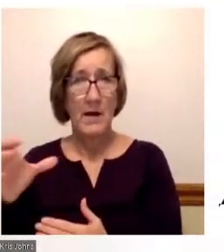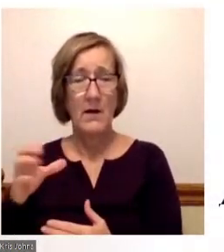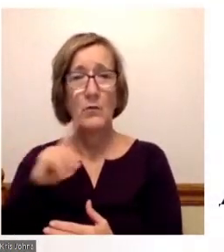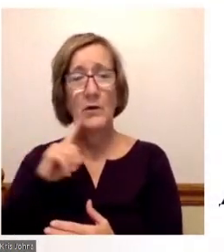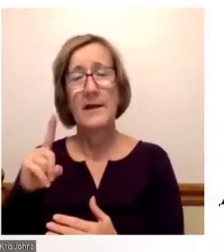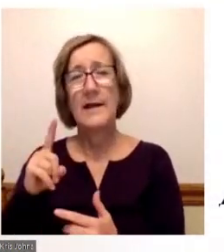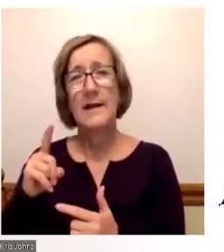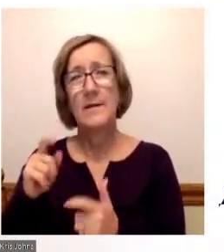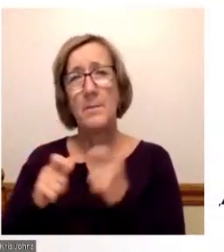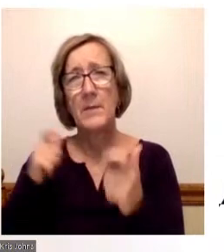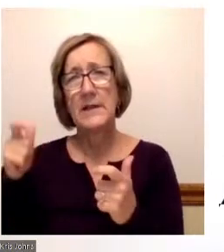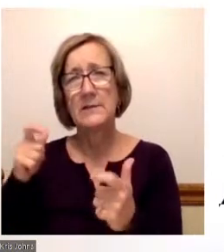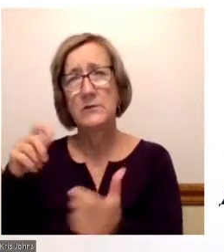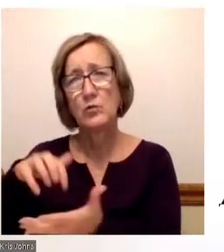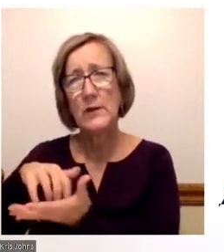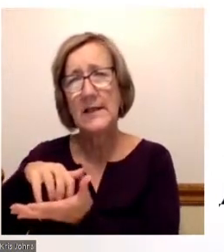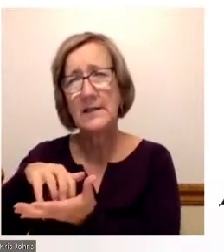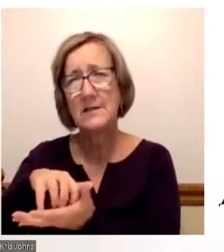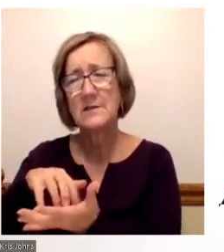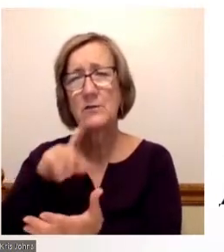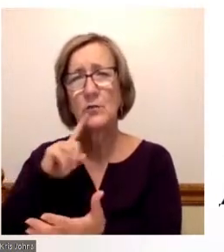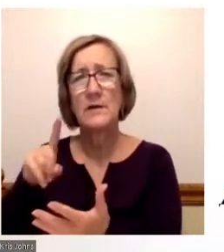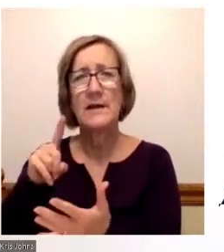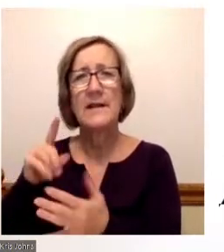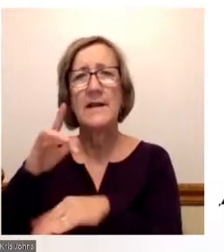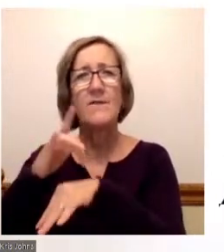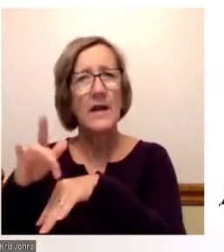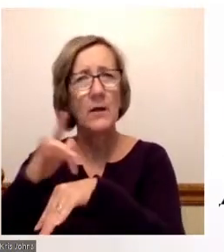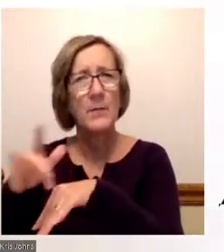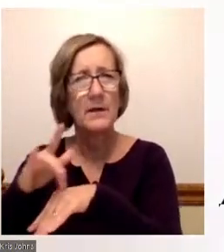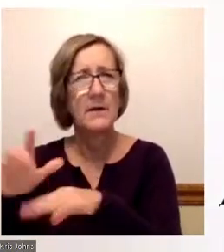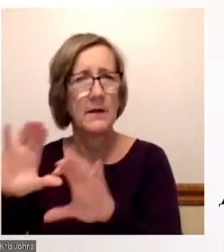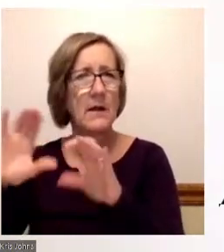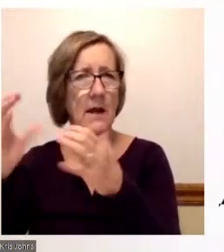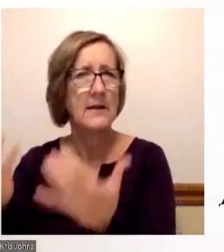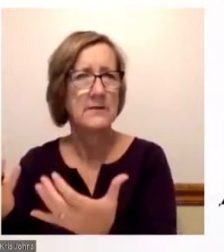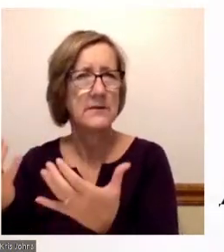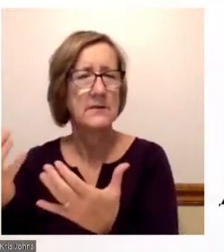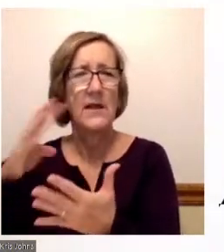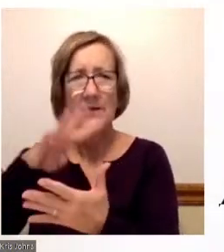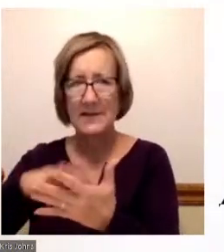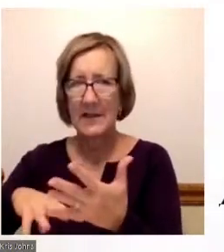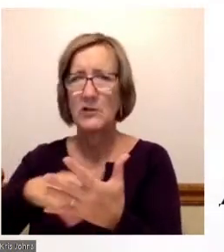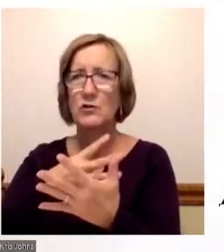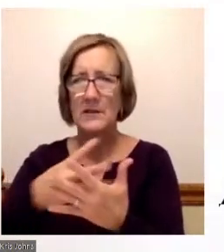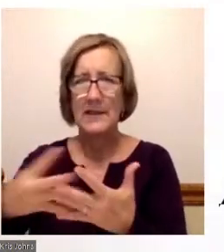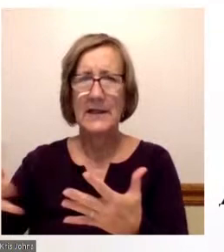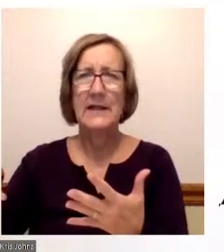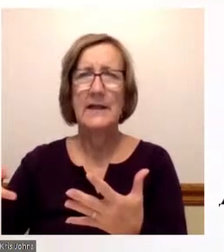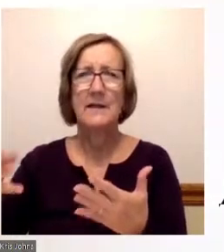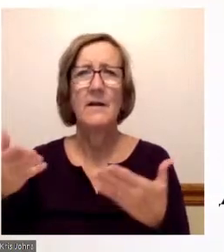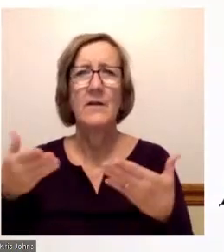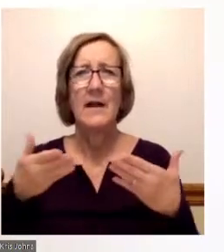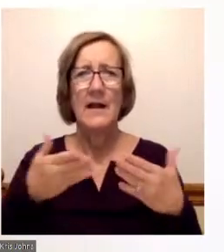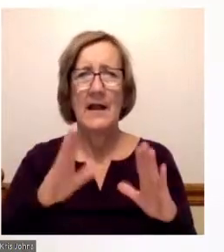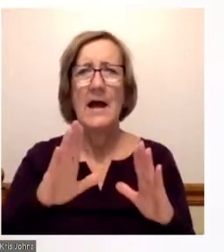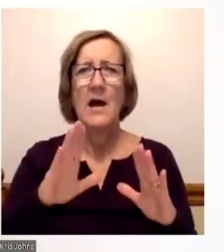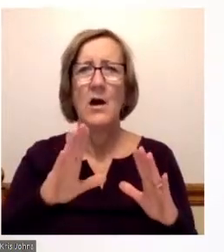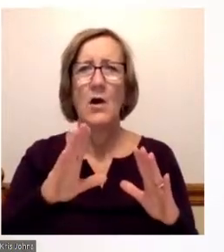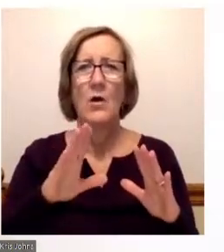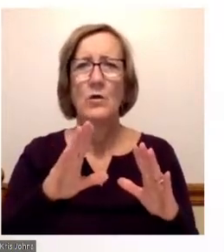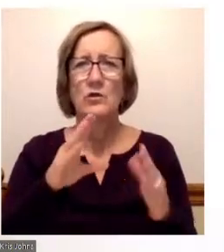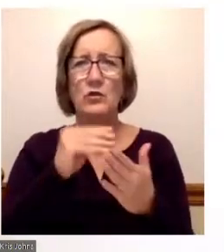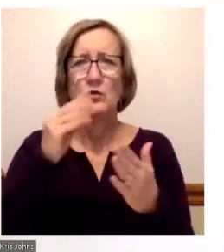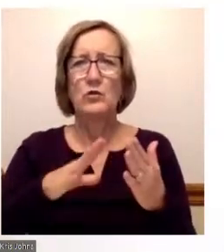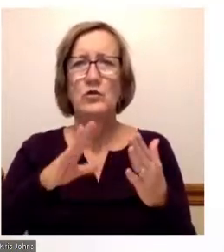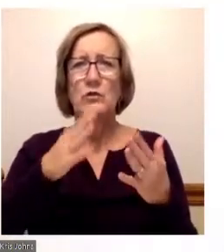weakness is the overall availability of classes and the scheduling that ultimately allows students to complete their degree and graduate.